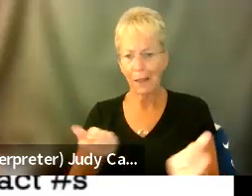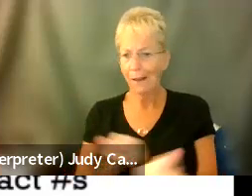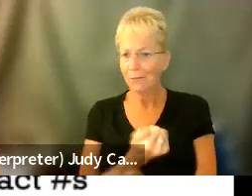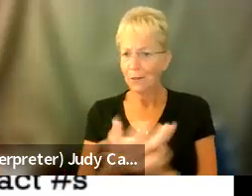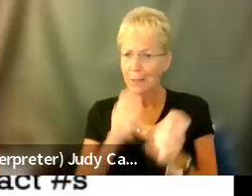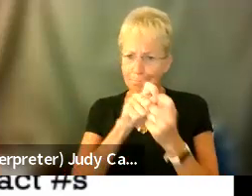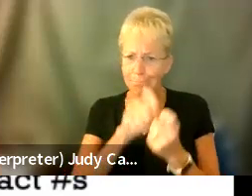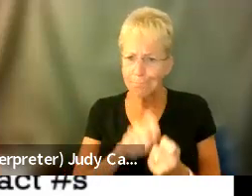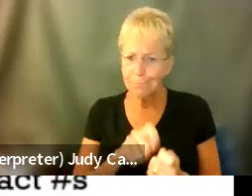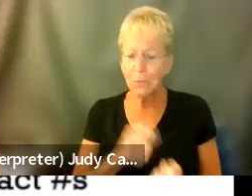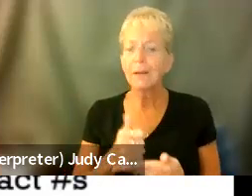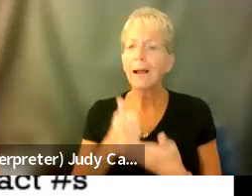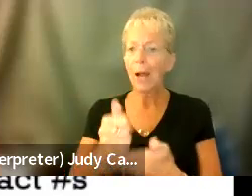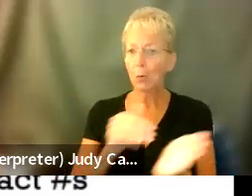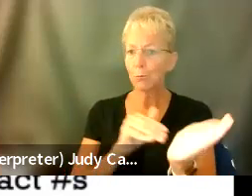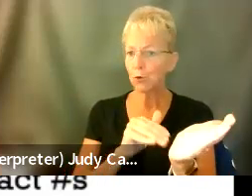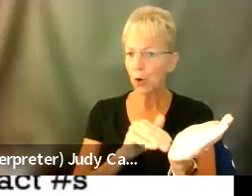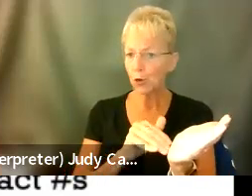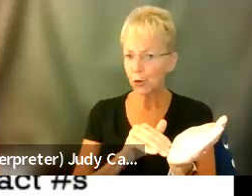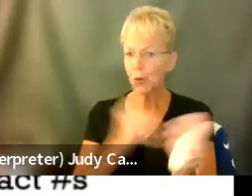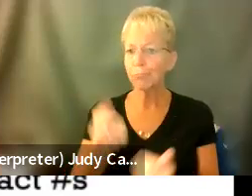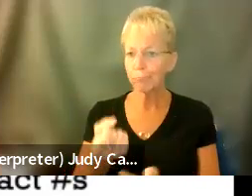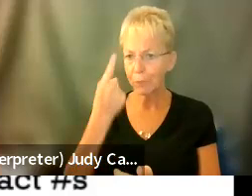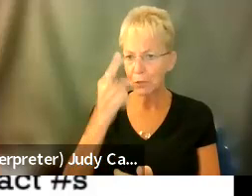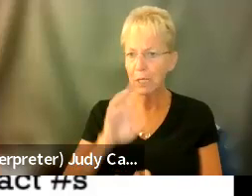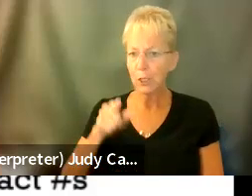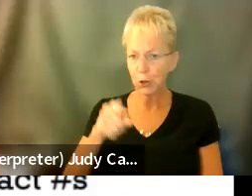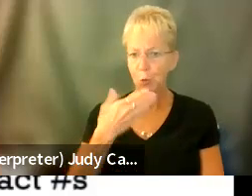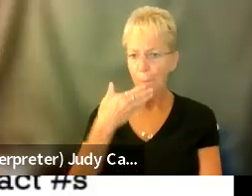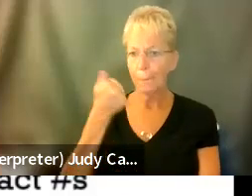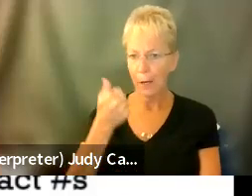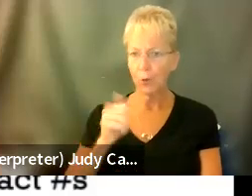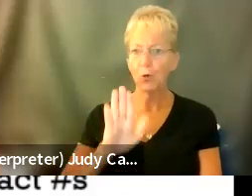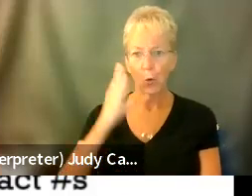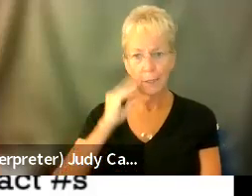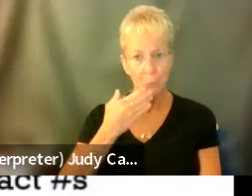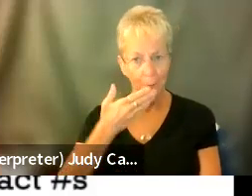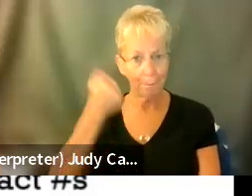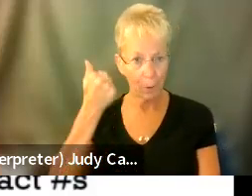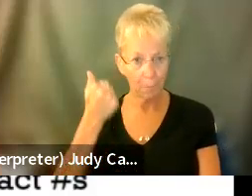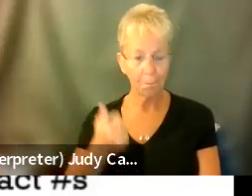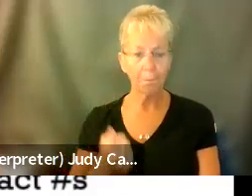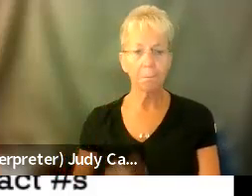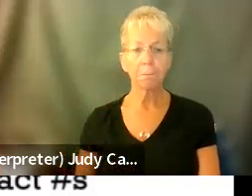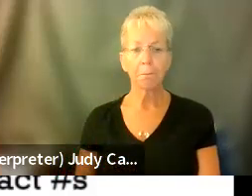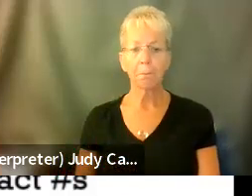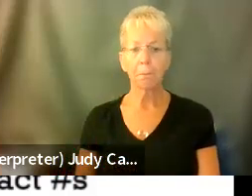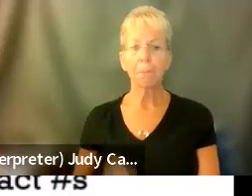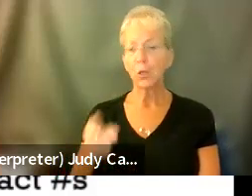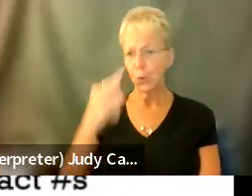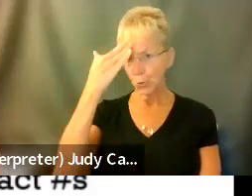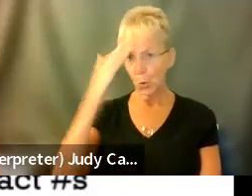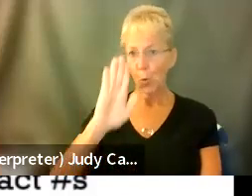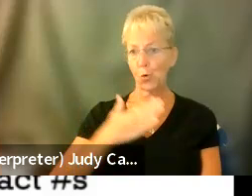helps your doctor understand you and your experience. And don't forget, you know your body